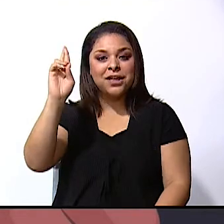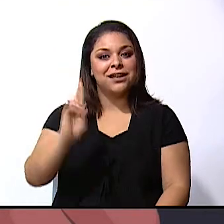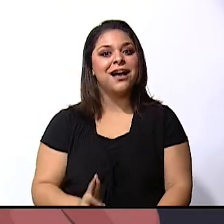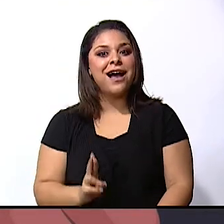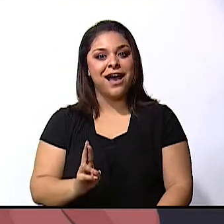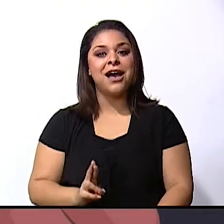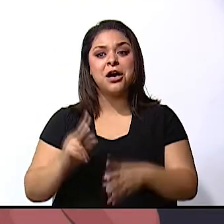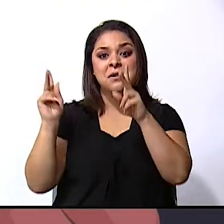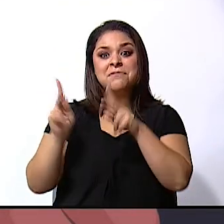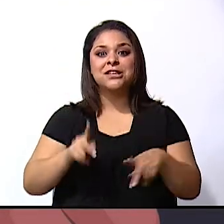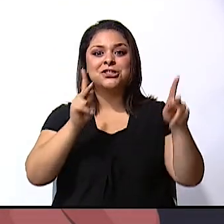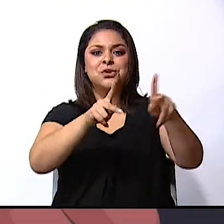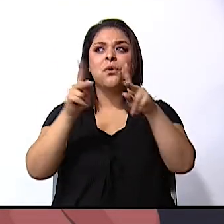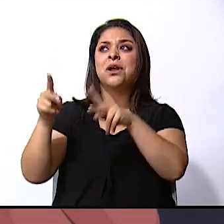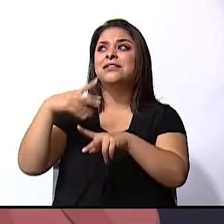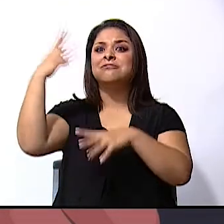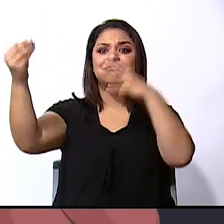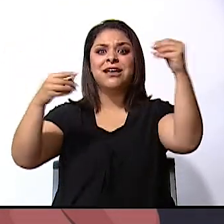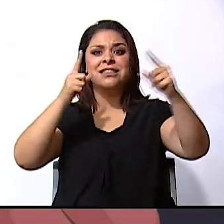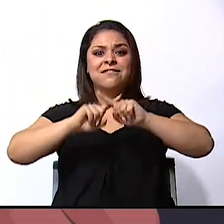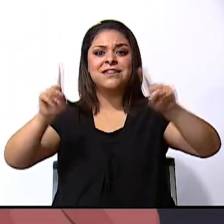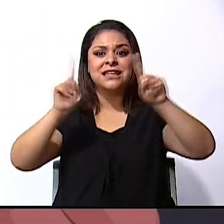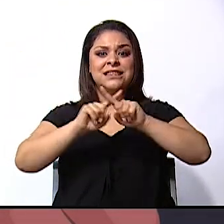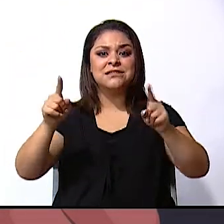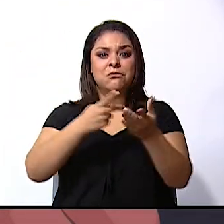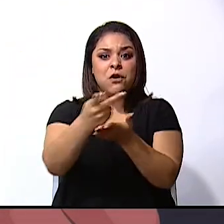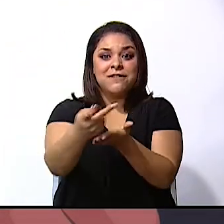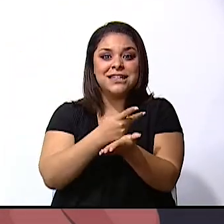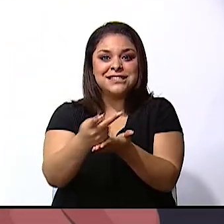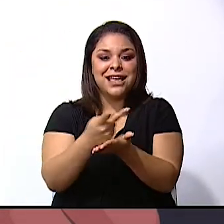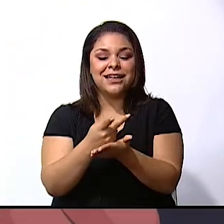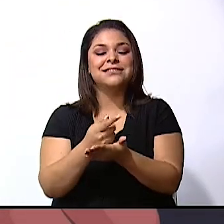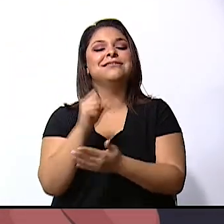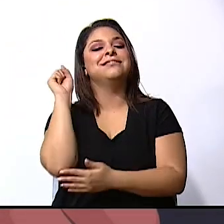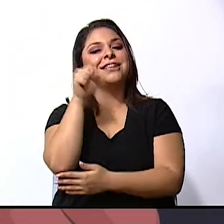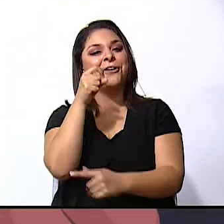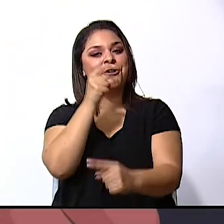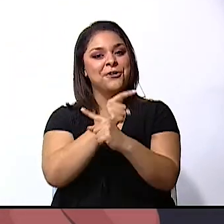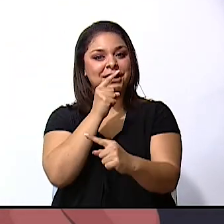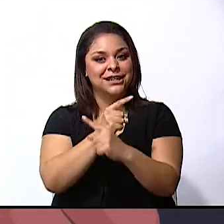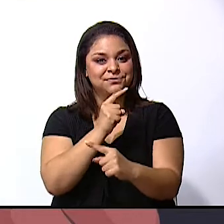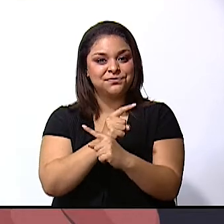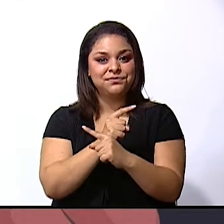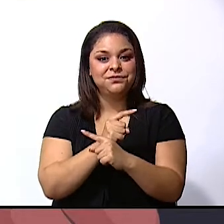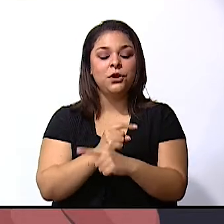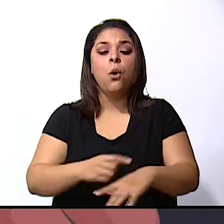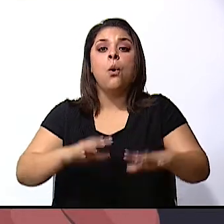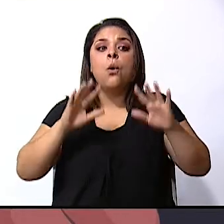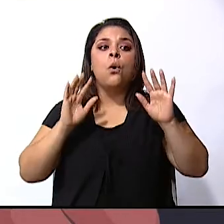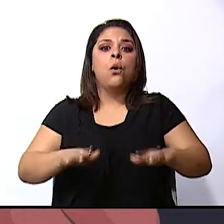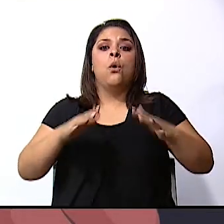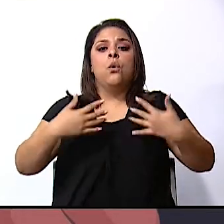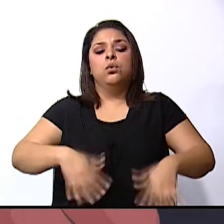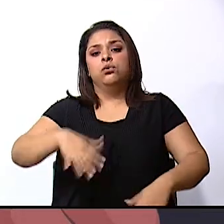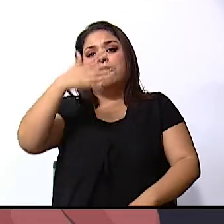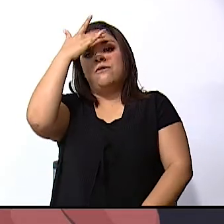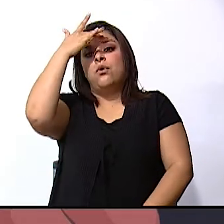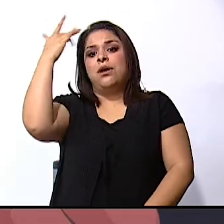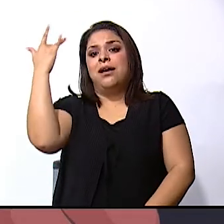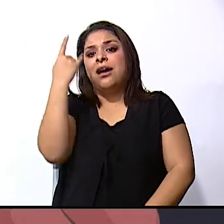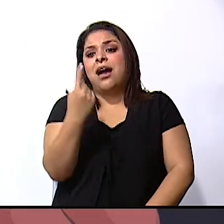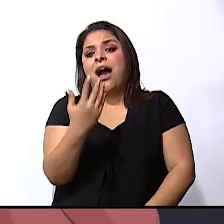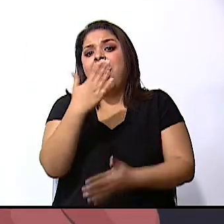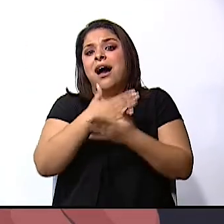People from all the seven provinces. Correct. I forgot about something,